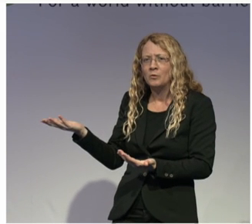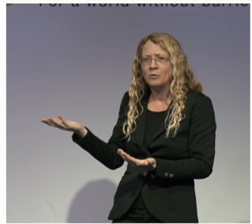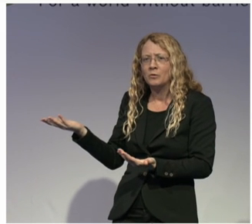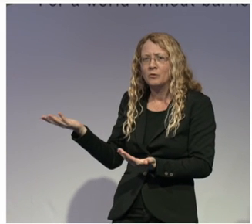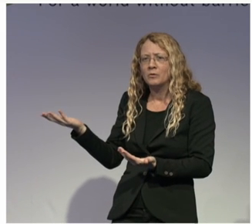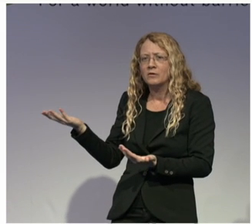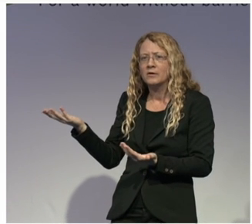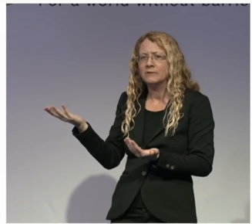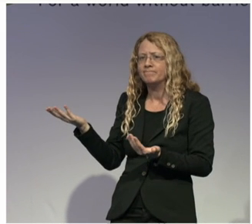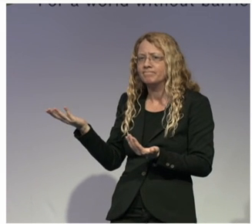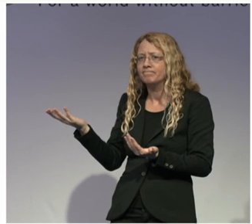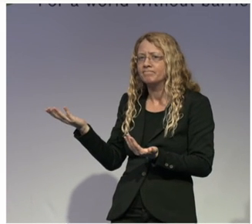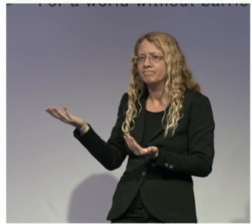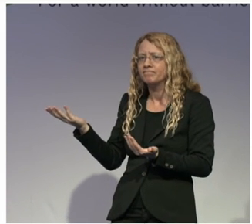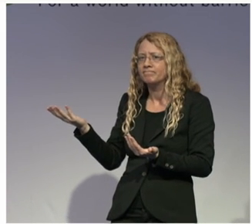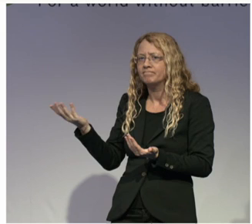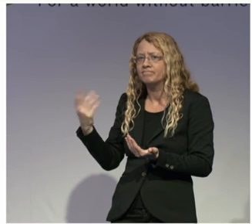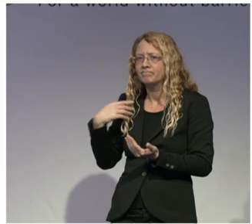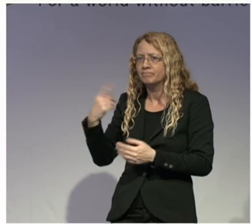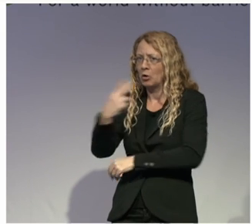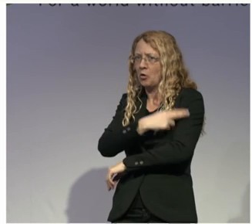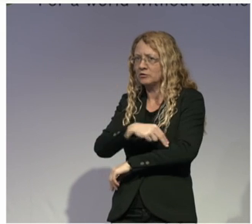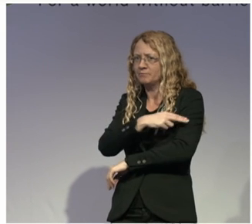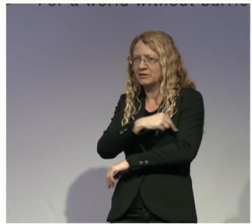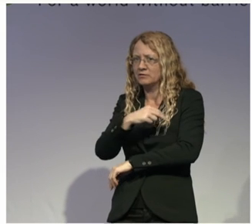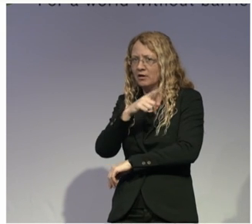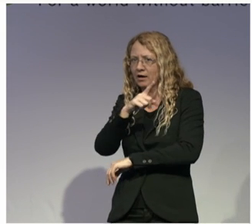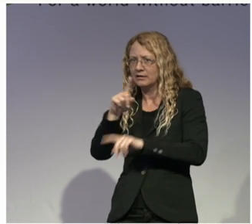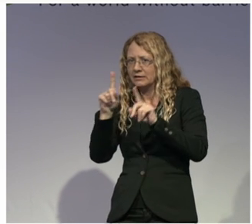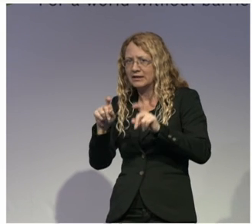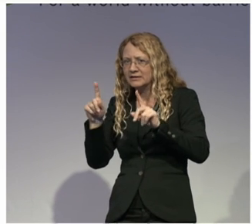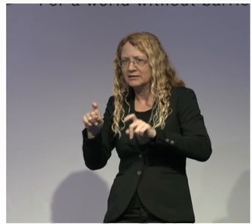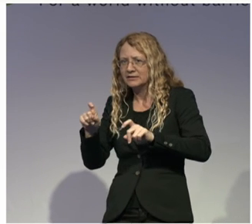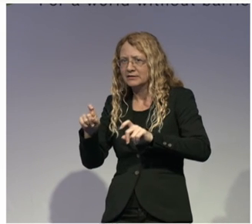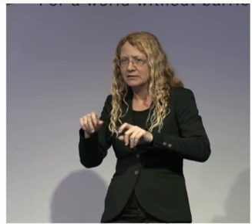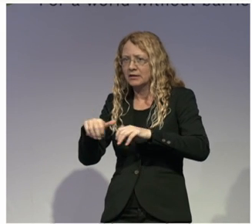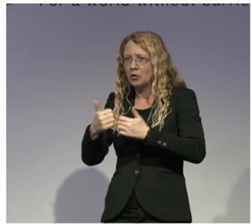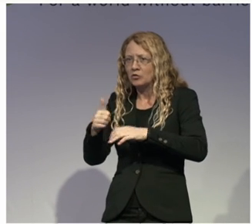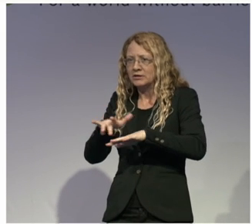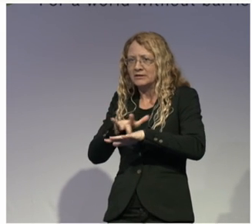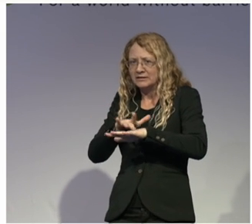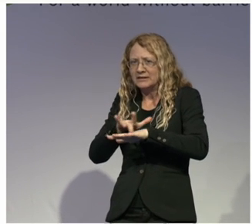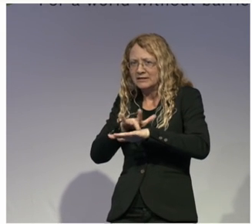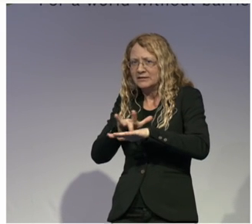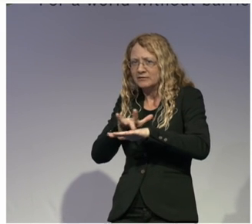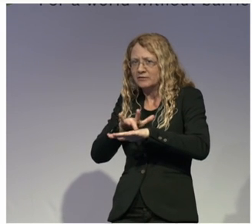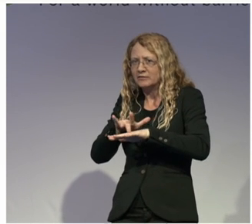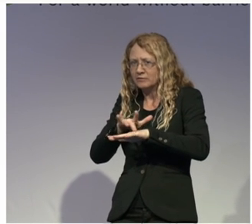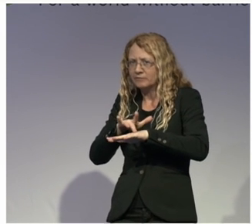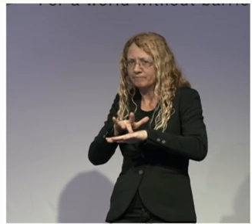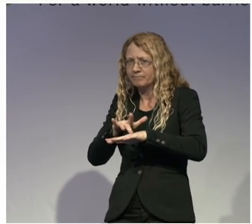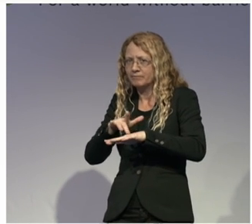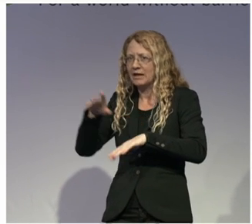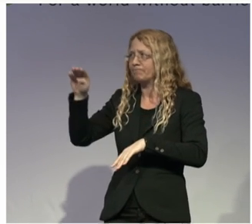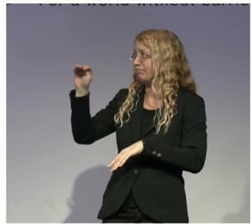used a Kinect 3D camera. So thanks to Microsoft, again, because it was our partner who provided this kind of technology for free,